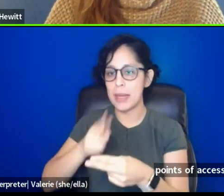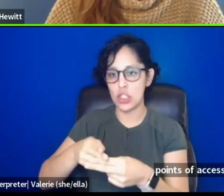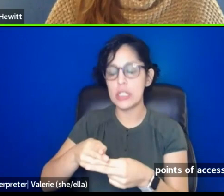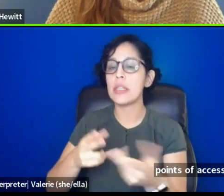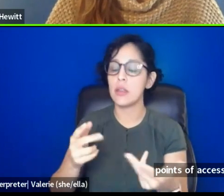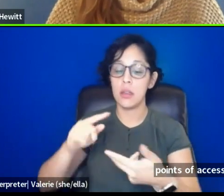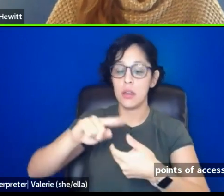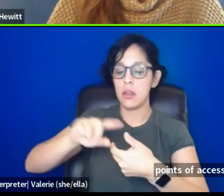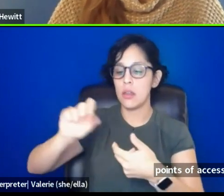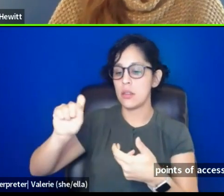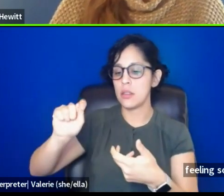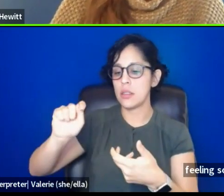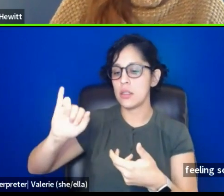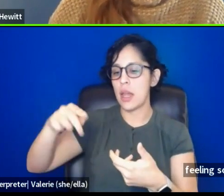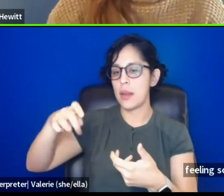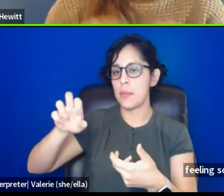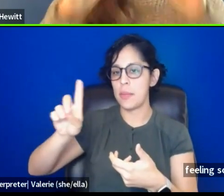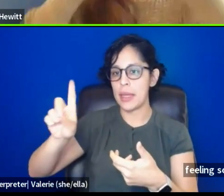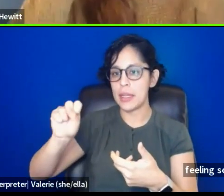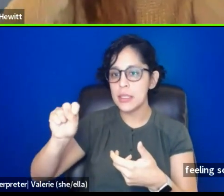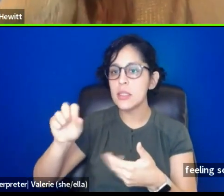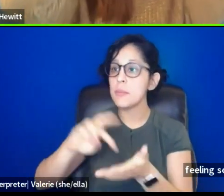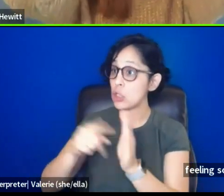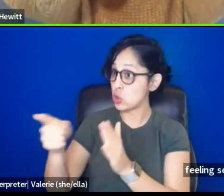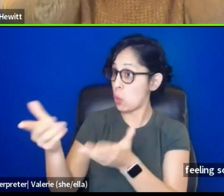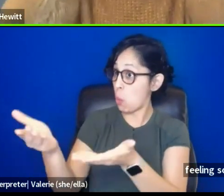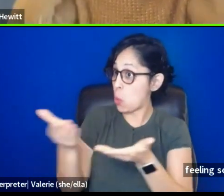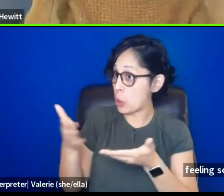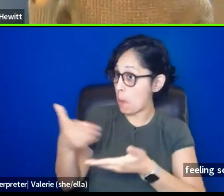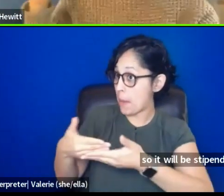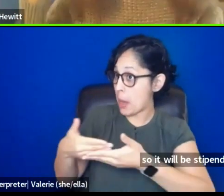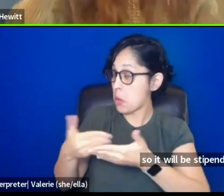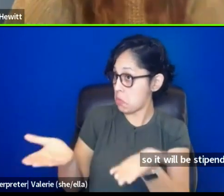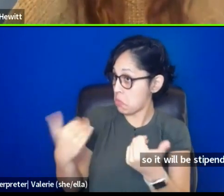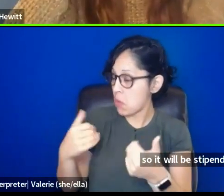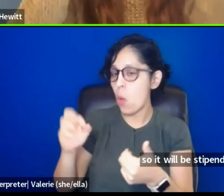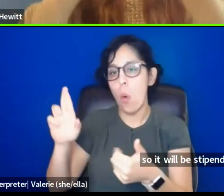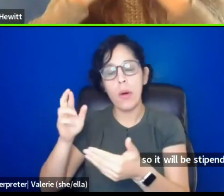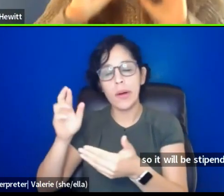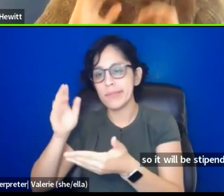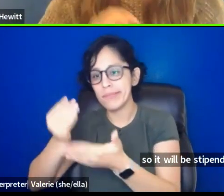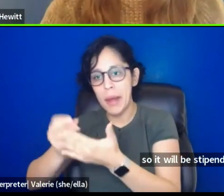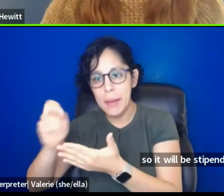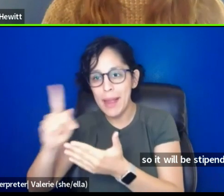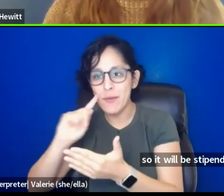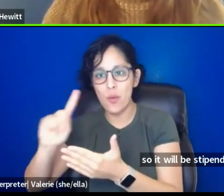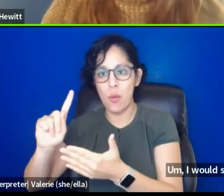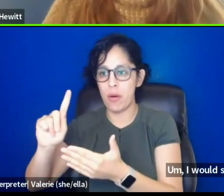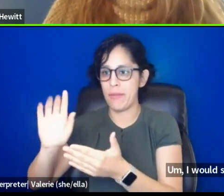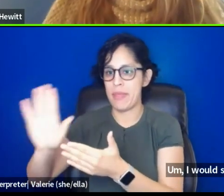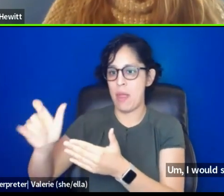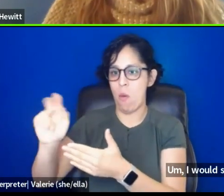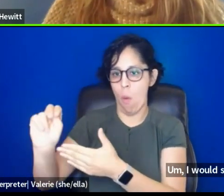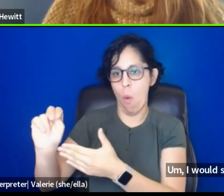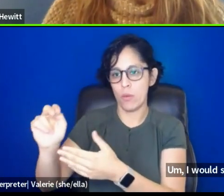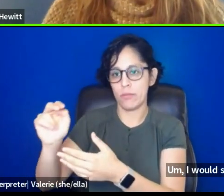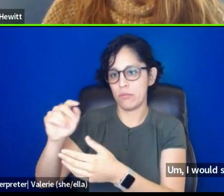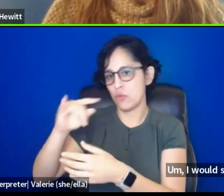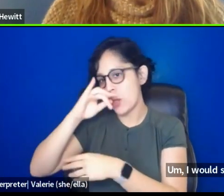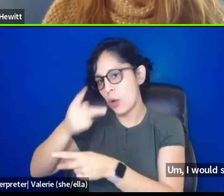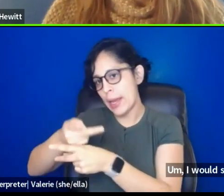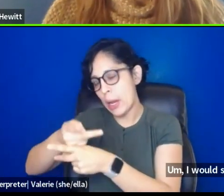stipends and like, you can bring your baby, et cetera. Um, I would say that the, the most complex, um,